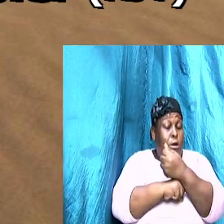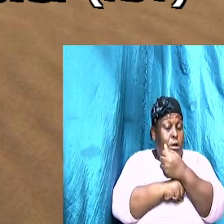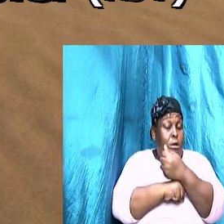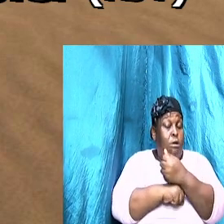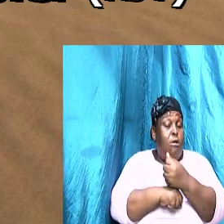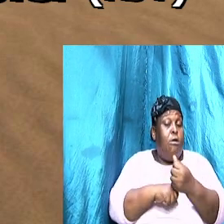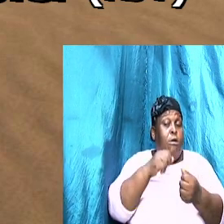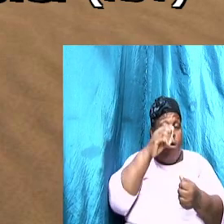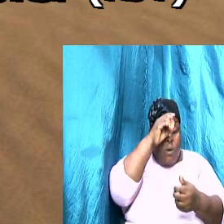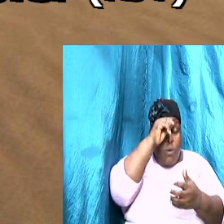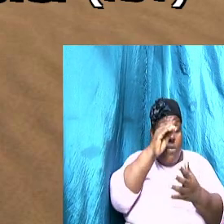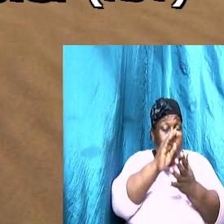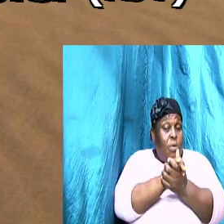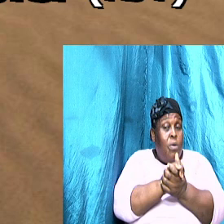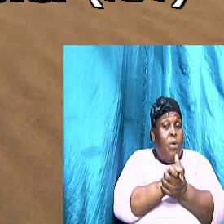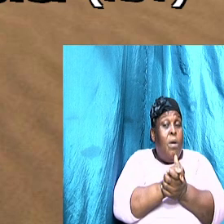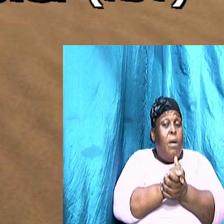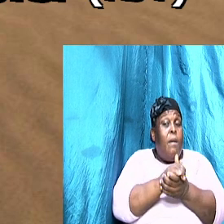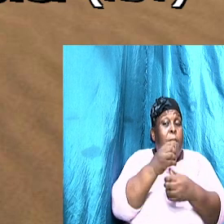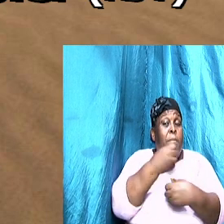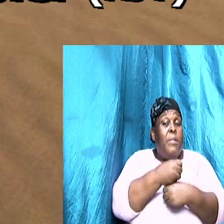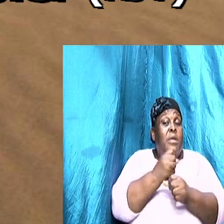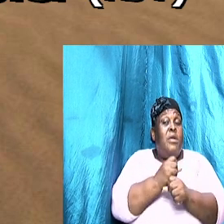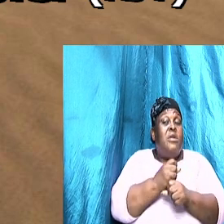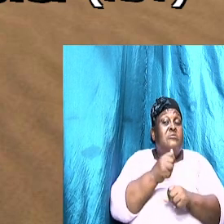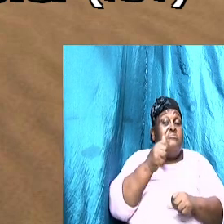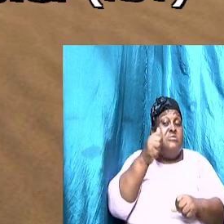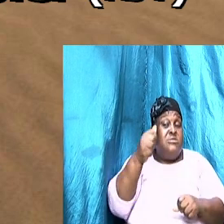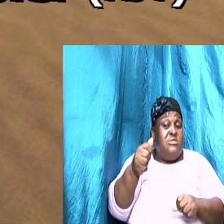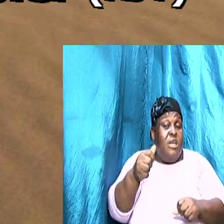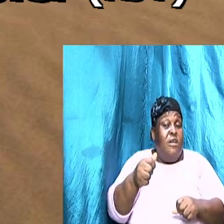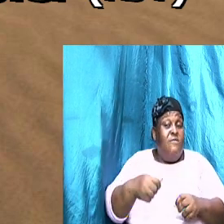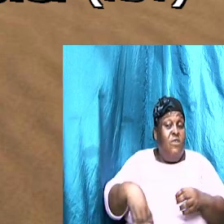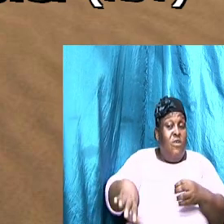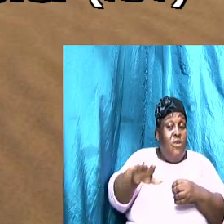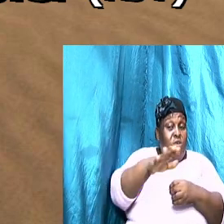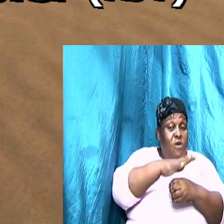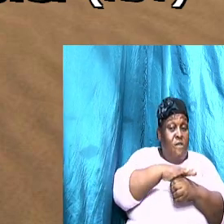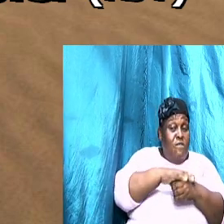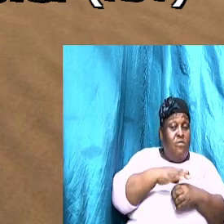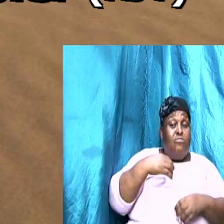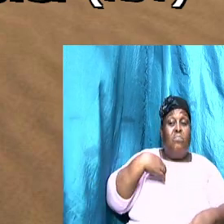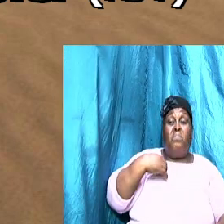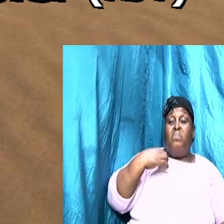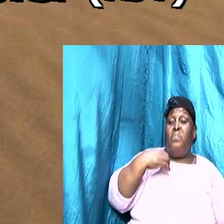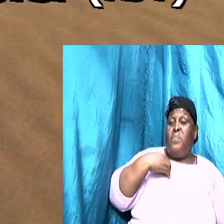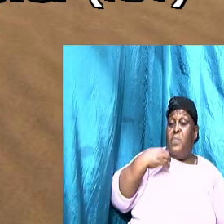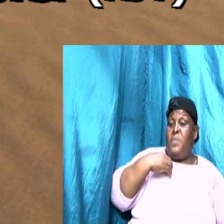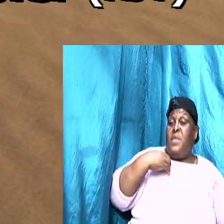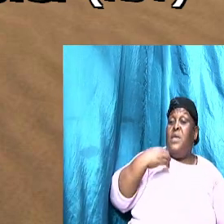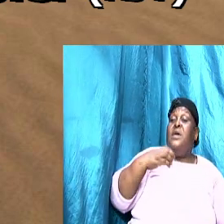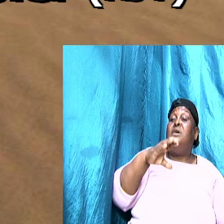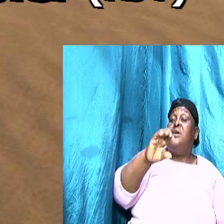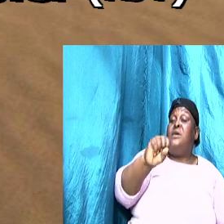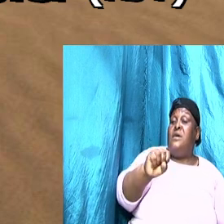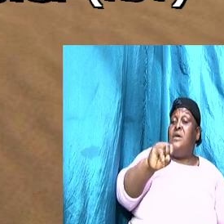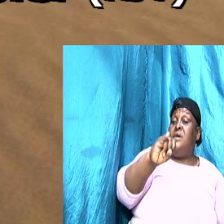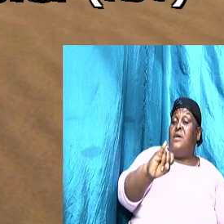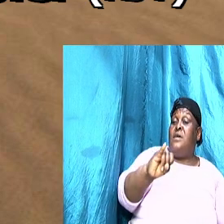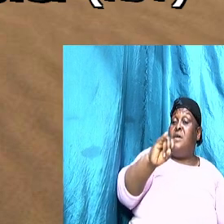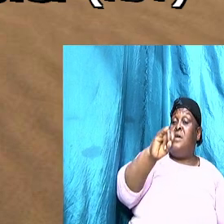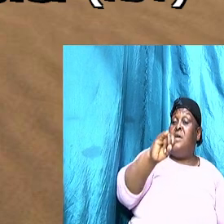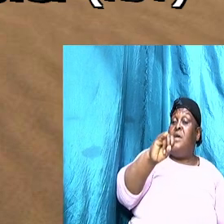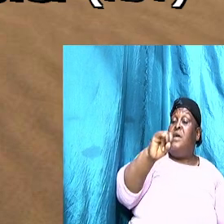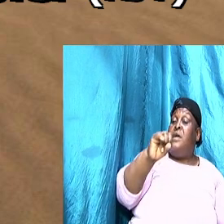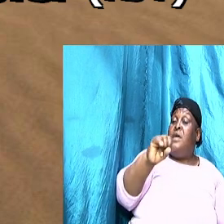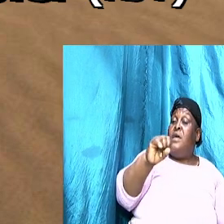makes herself coverings of tapestry her clothing is silk and purple now